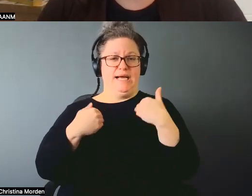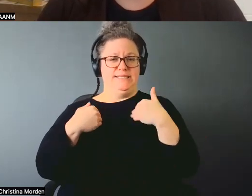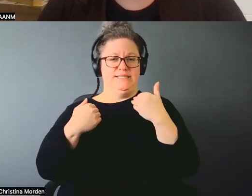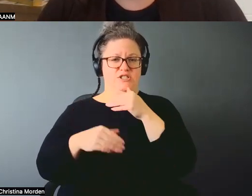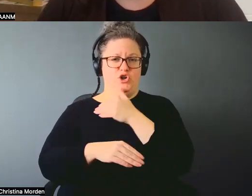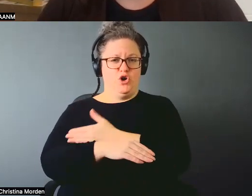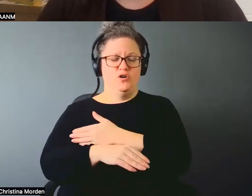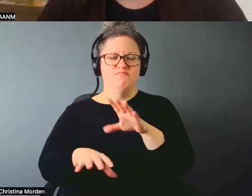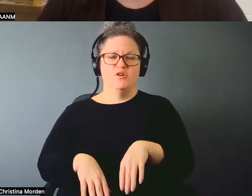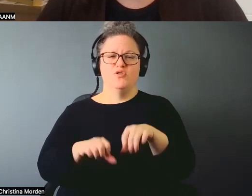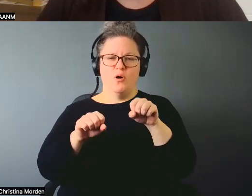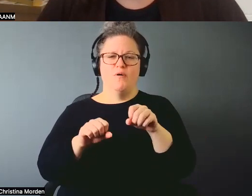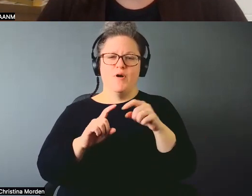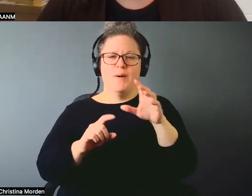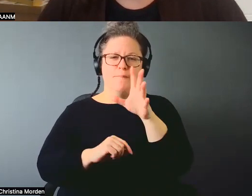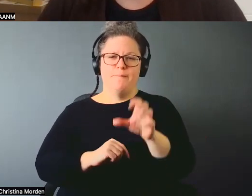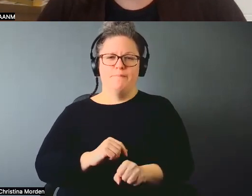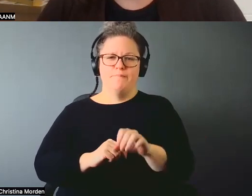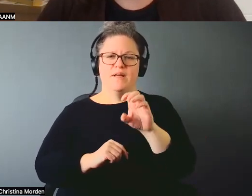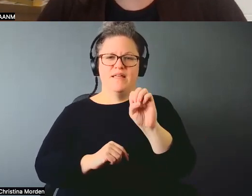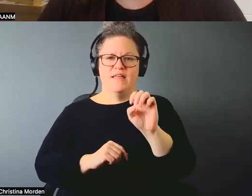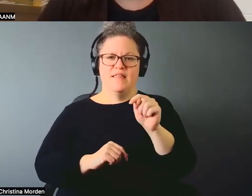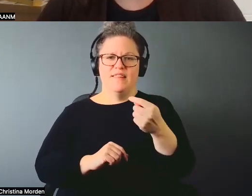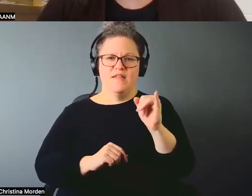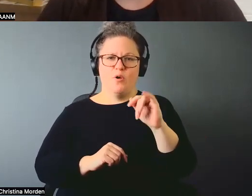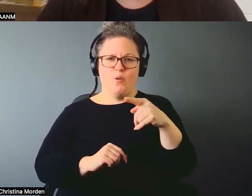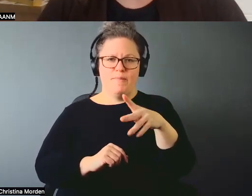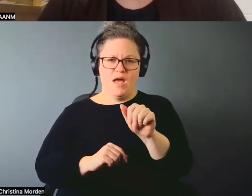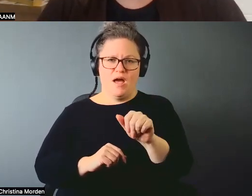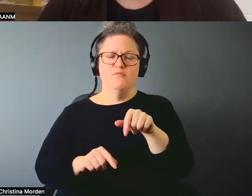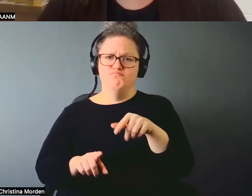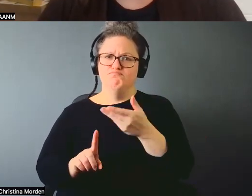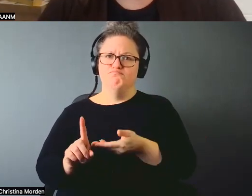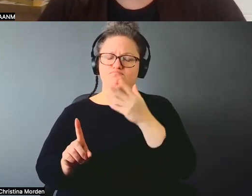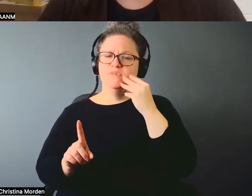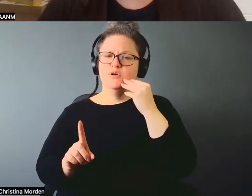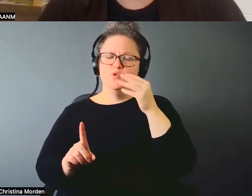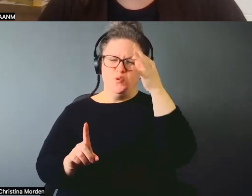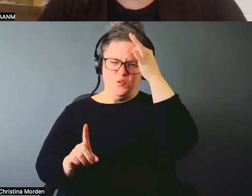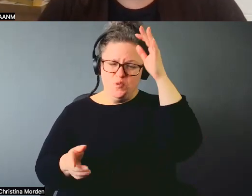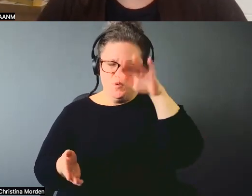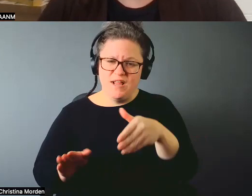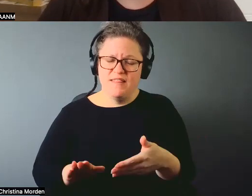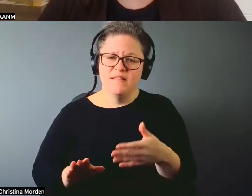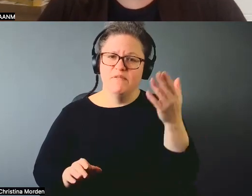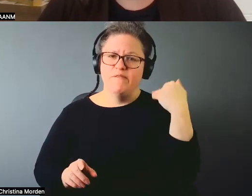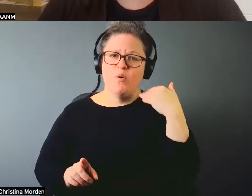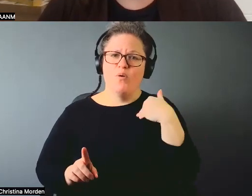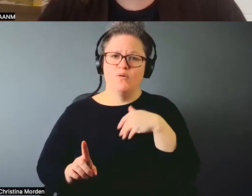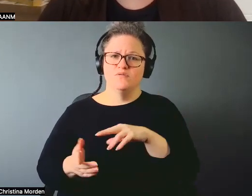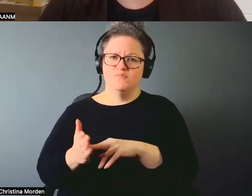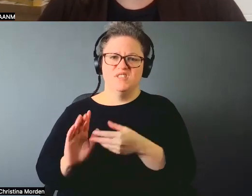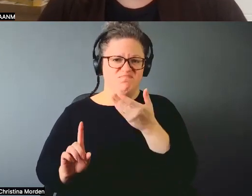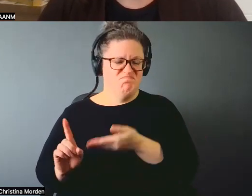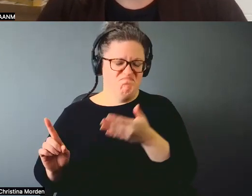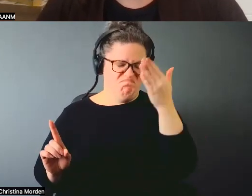she's had a few life and death situations over her life. And so death is like, you know, it's like right there for